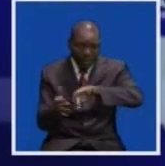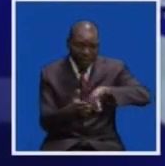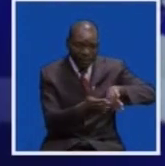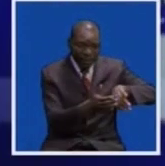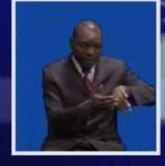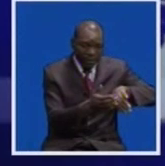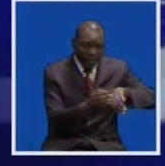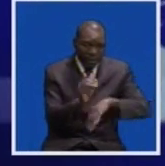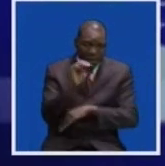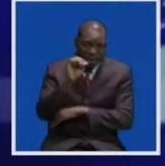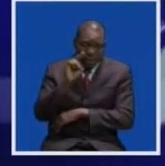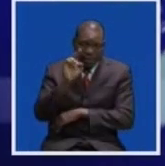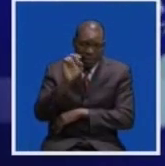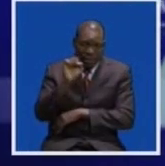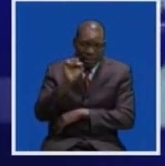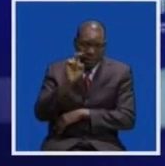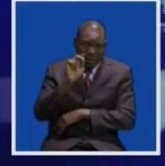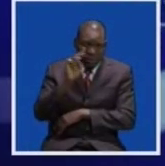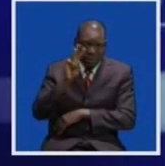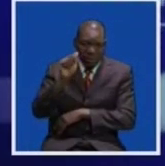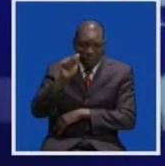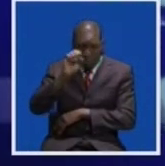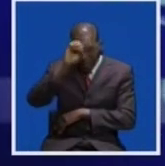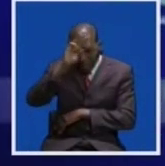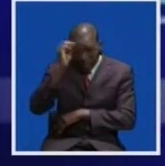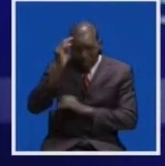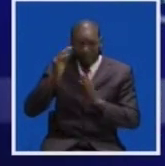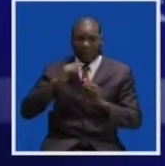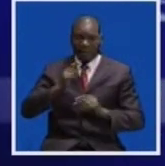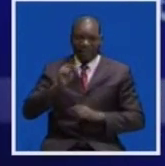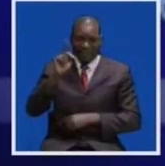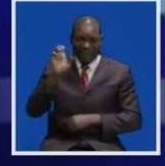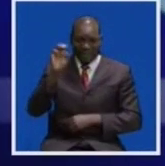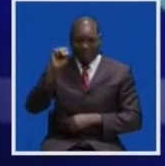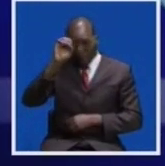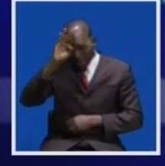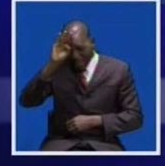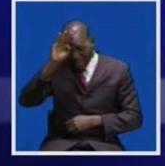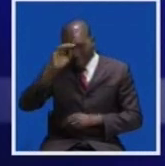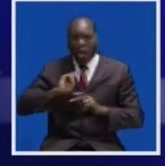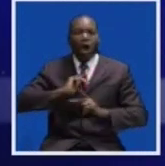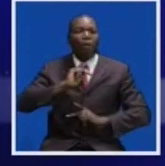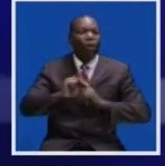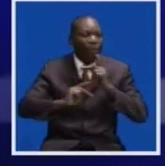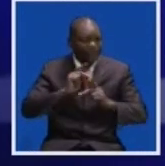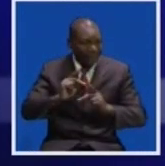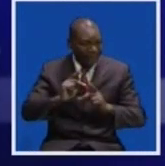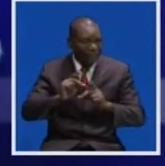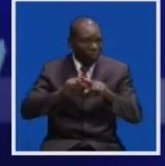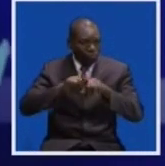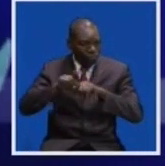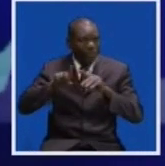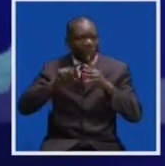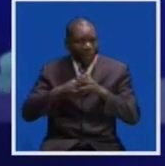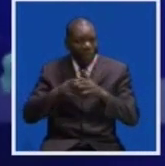Mines Minister Richard Musukwa says the bidding process for Concola Copper Mines KCM will commence once all